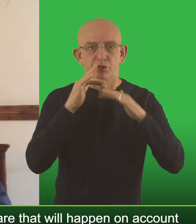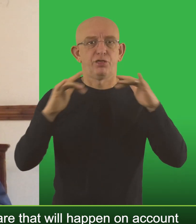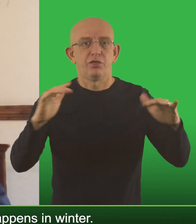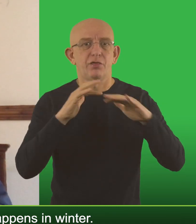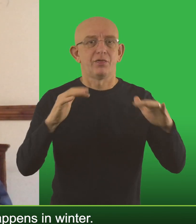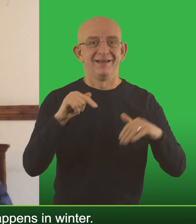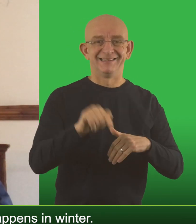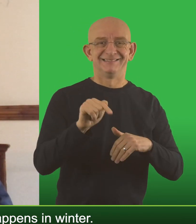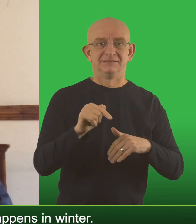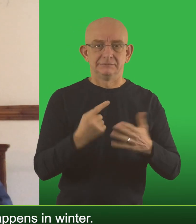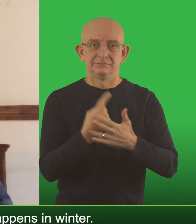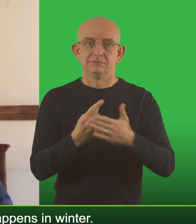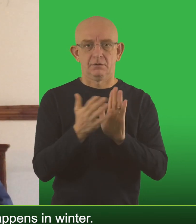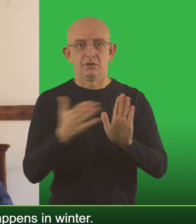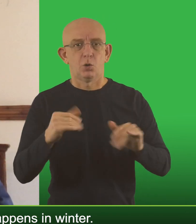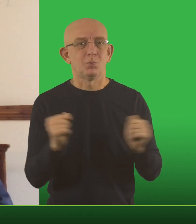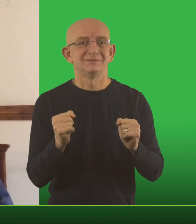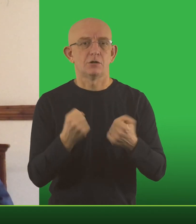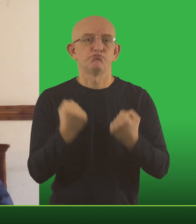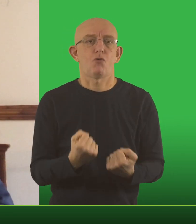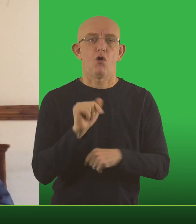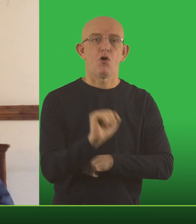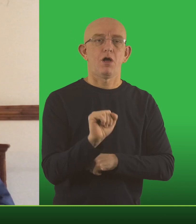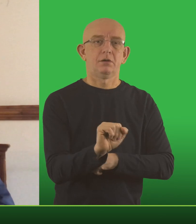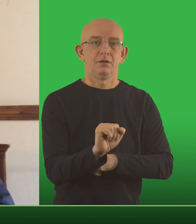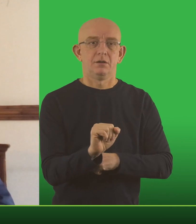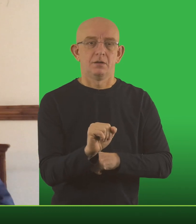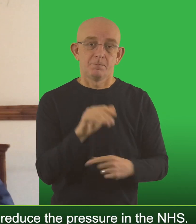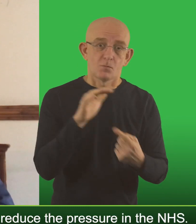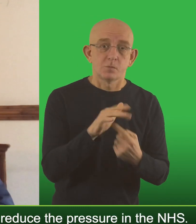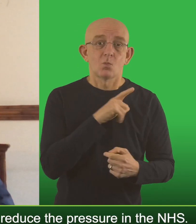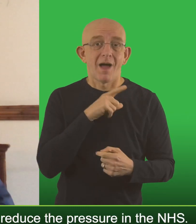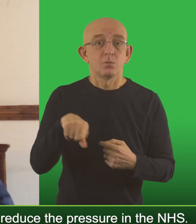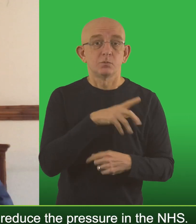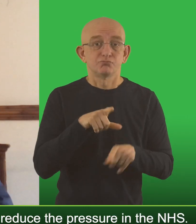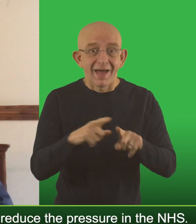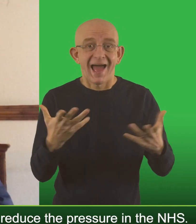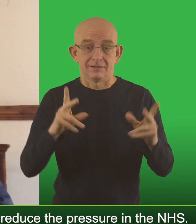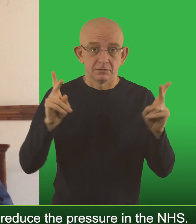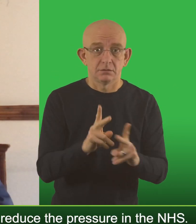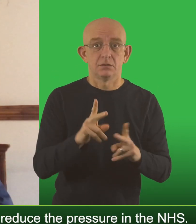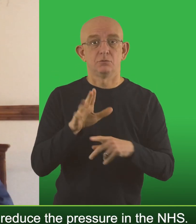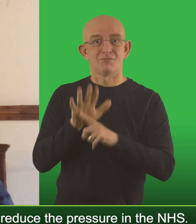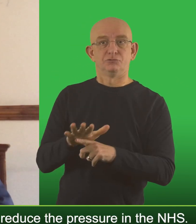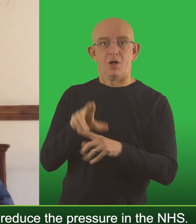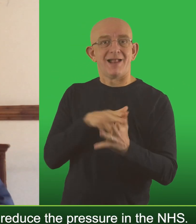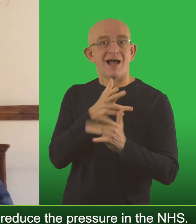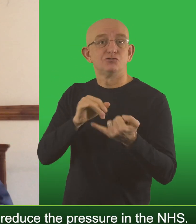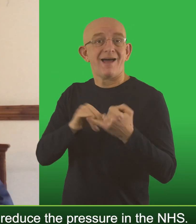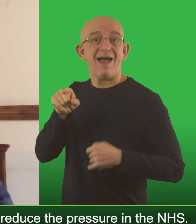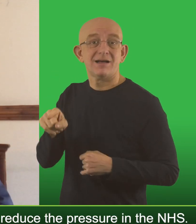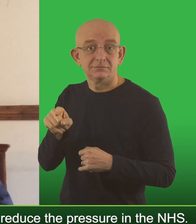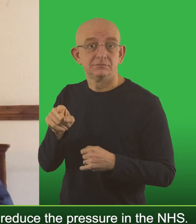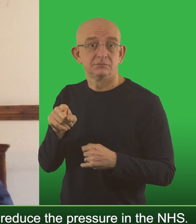infections and the other stuff that happens in winter. So it does matter that we do what we can